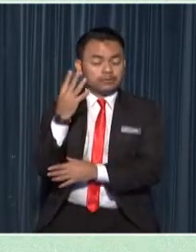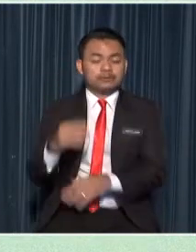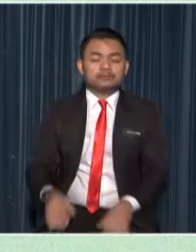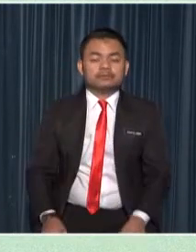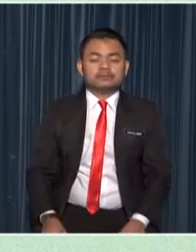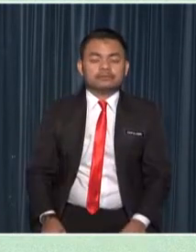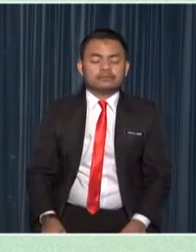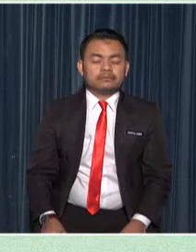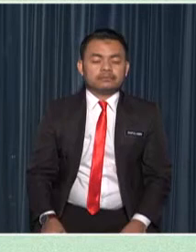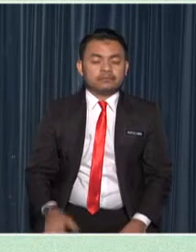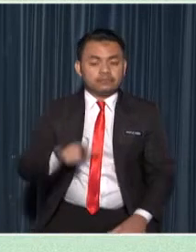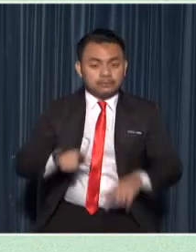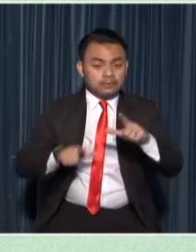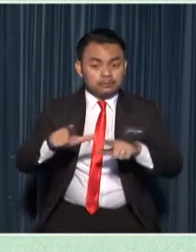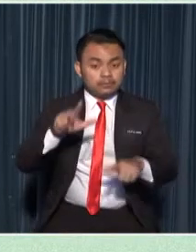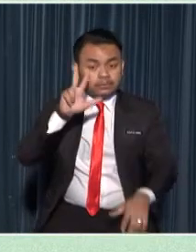step three